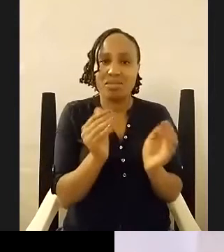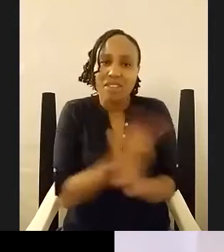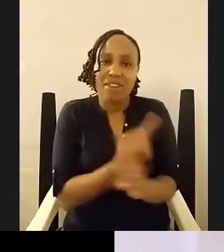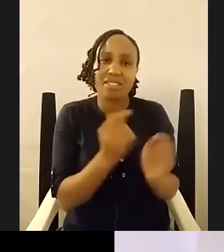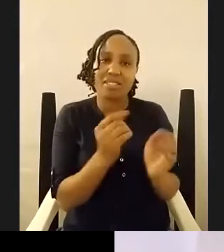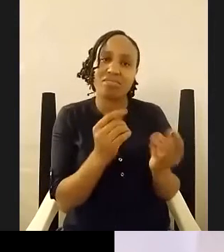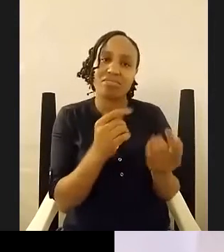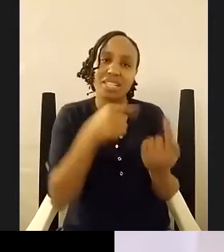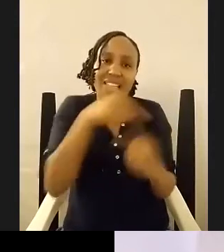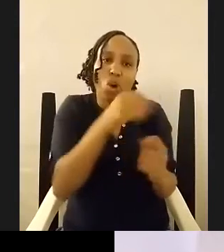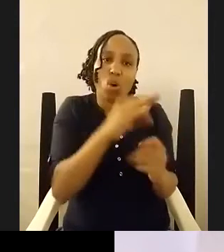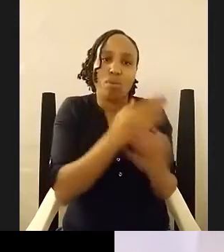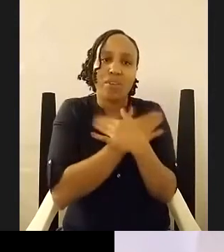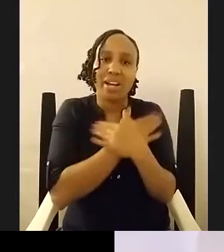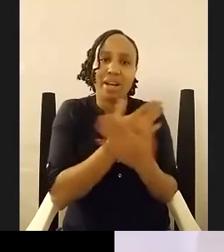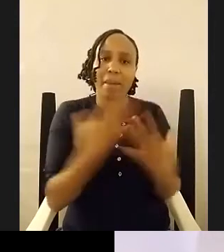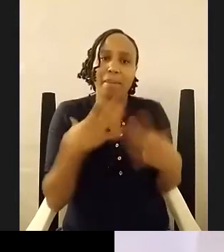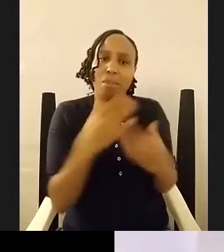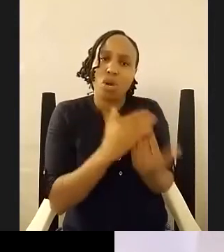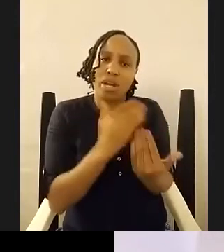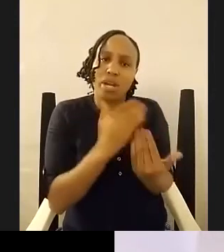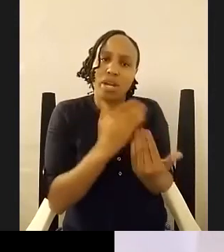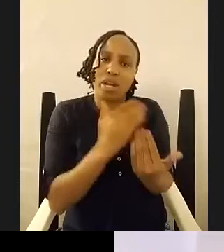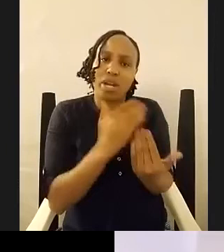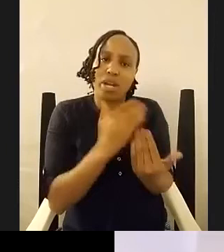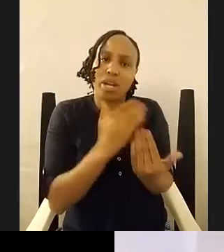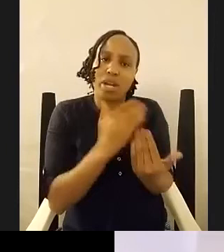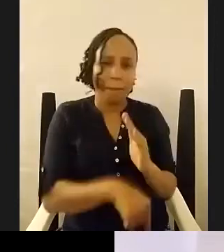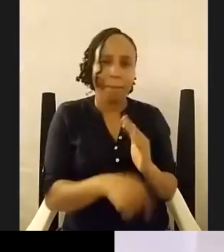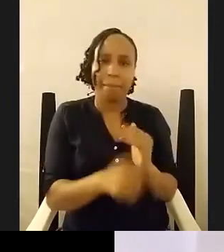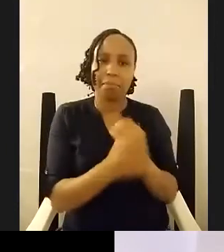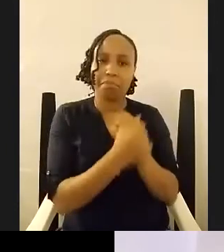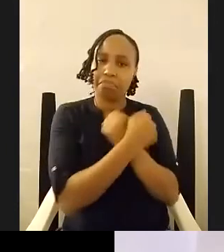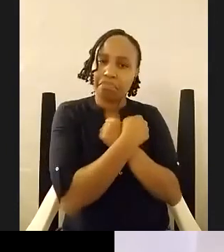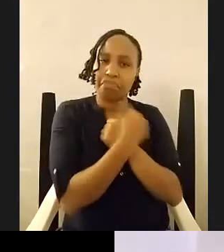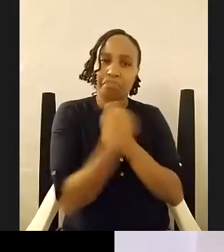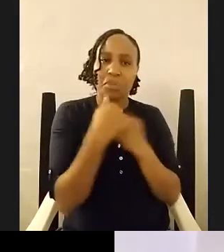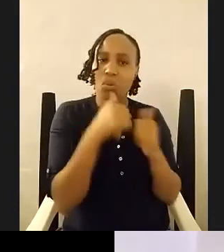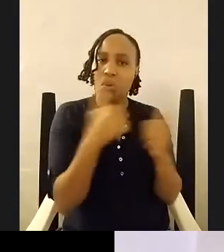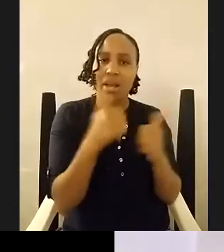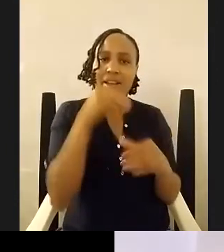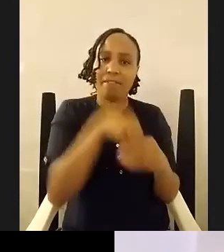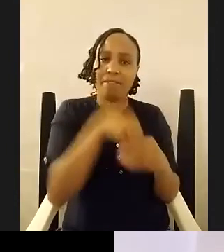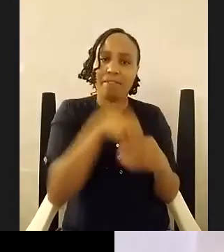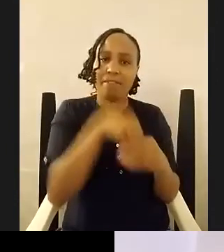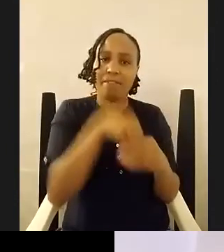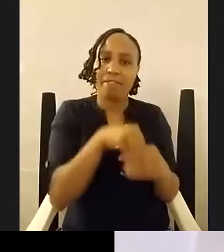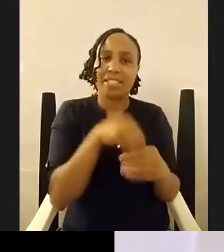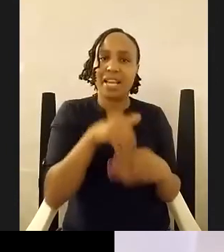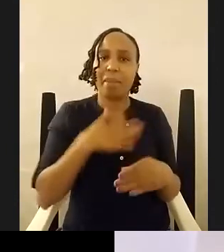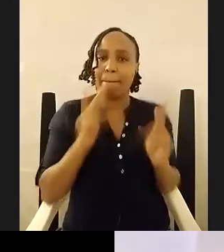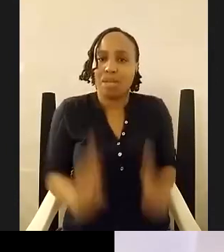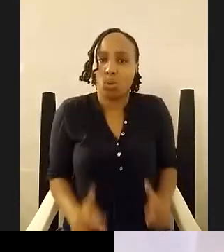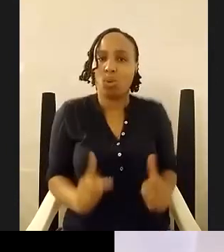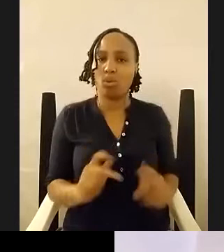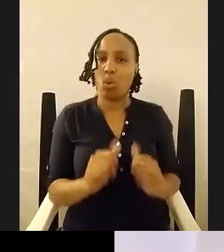cared for me deeply who were invested in my personal well-being so my relationships with my friends or other